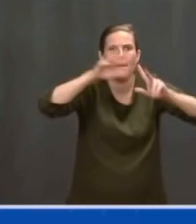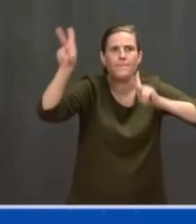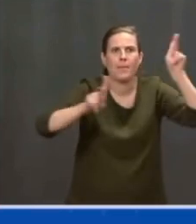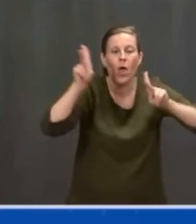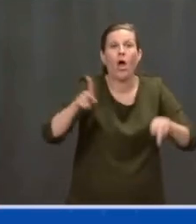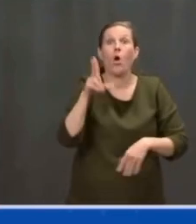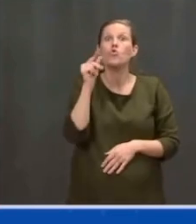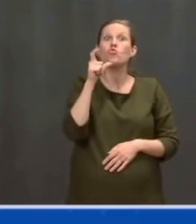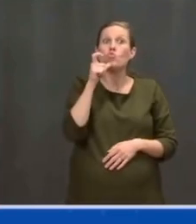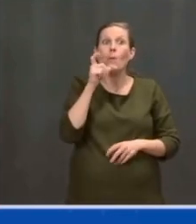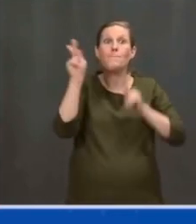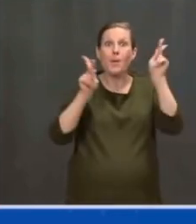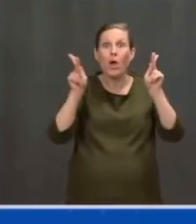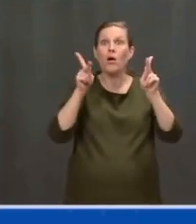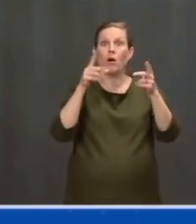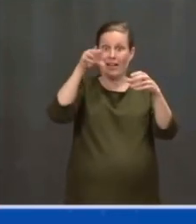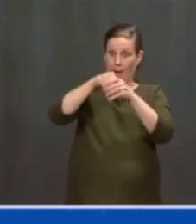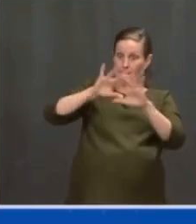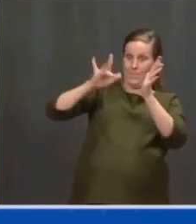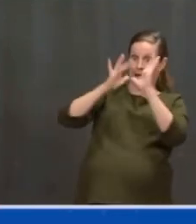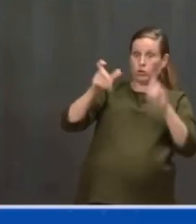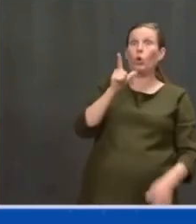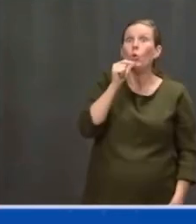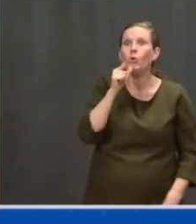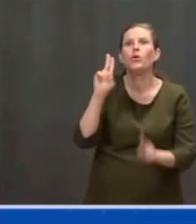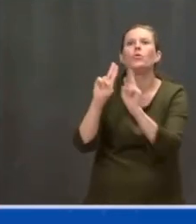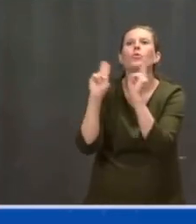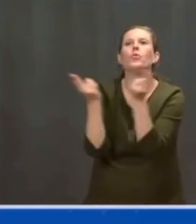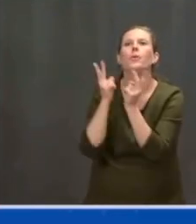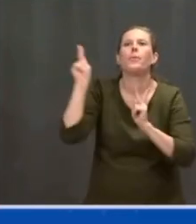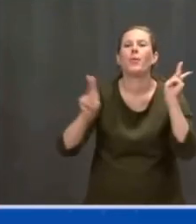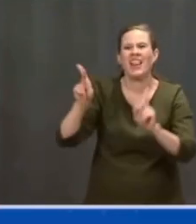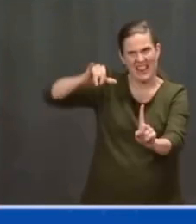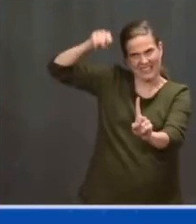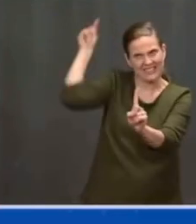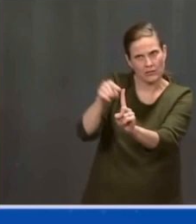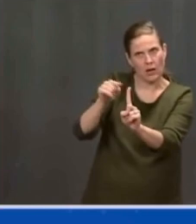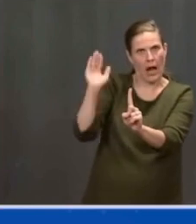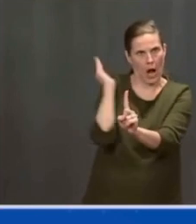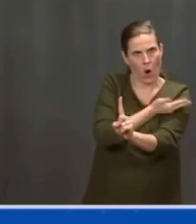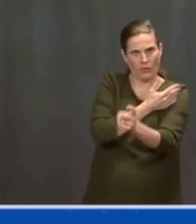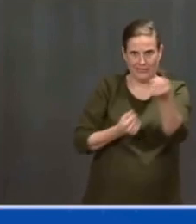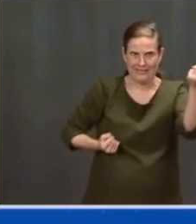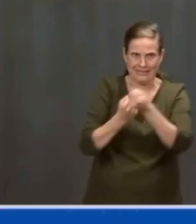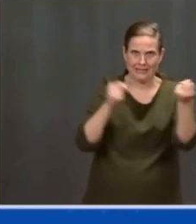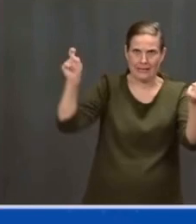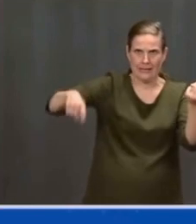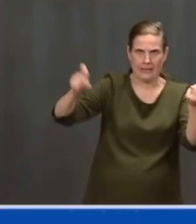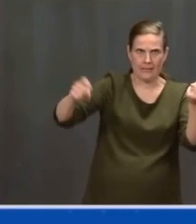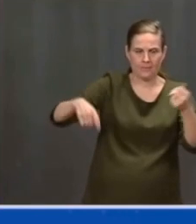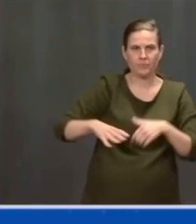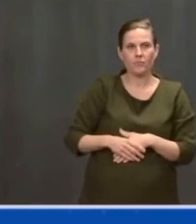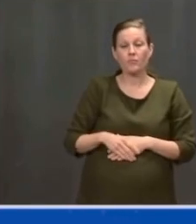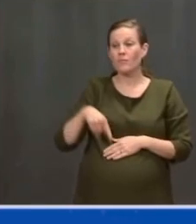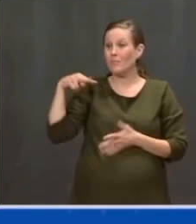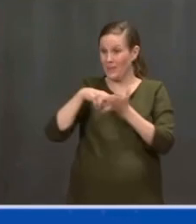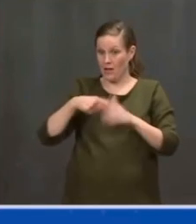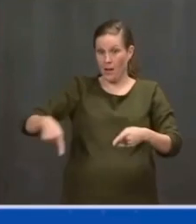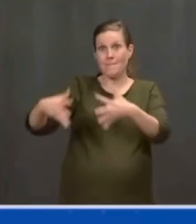— and this time, when we rebuild the middle class, we're going to bring everybody along.